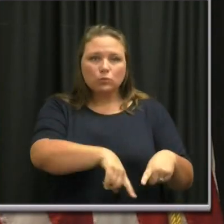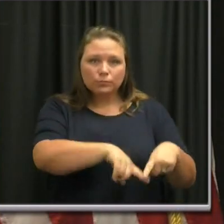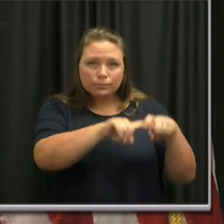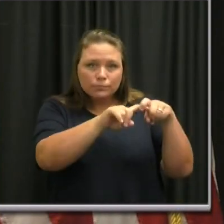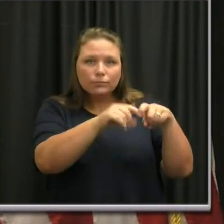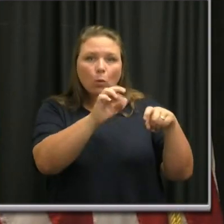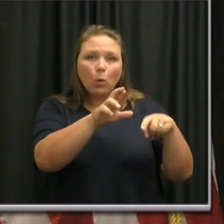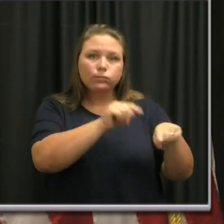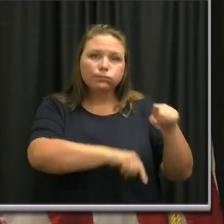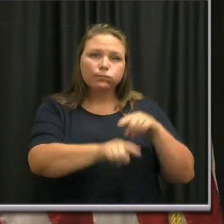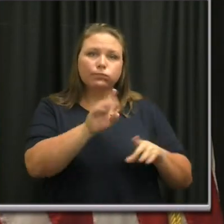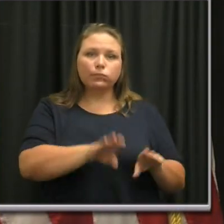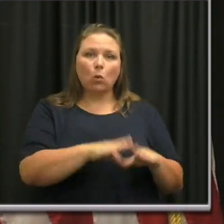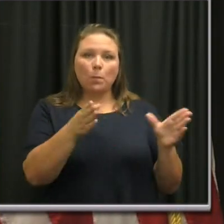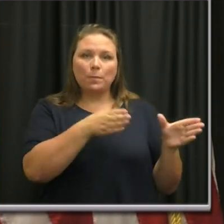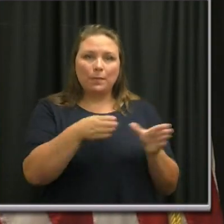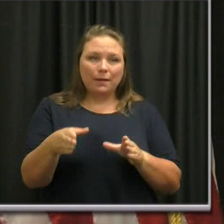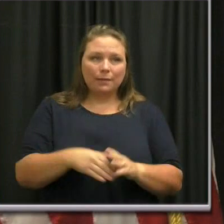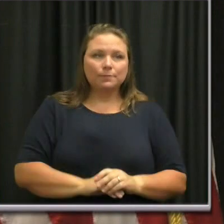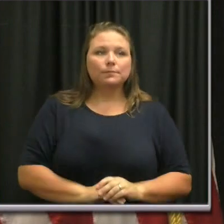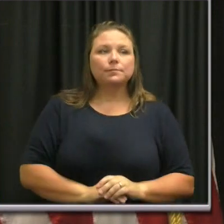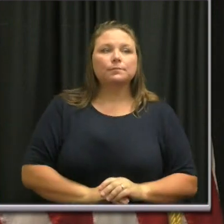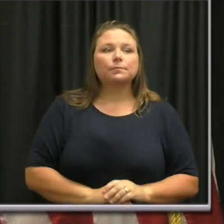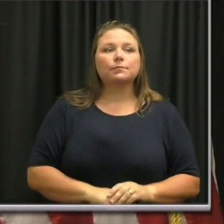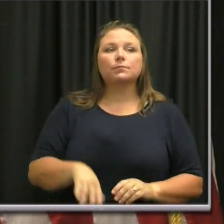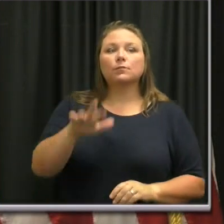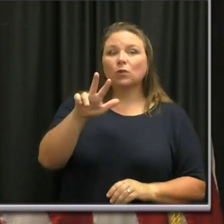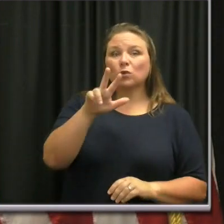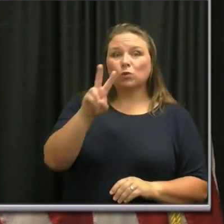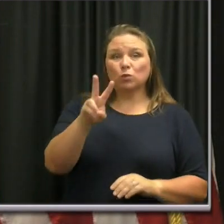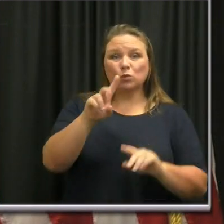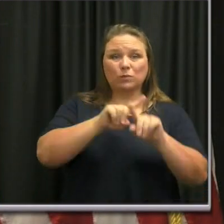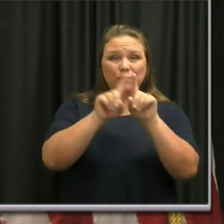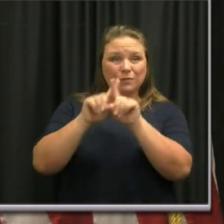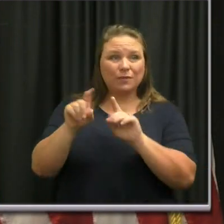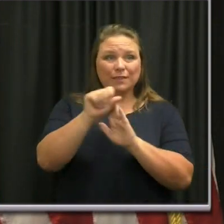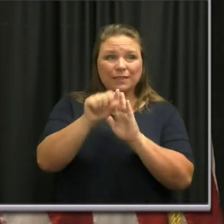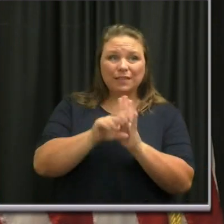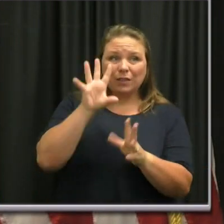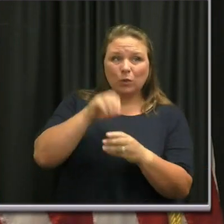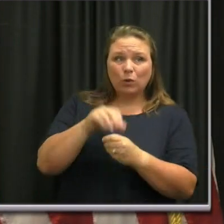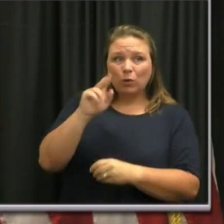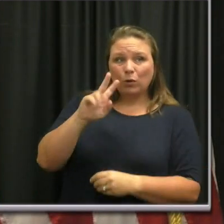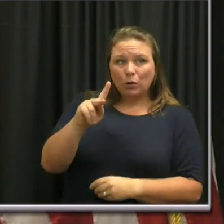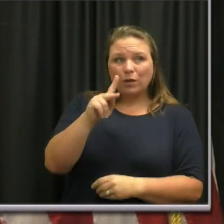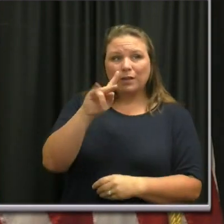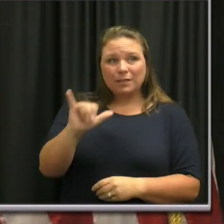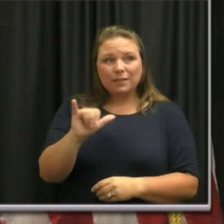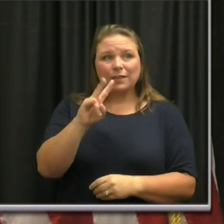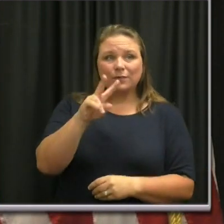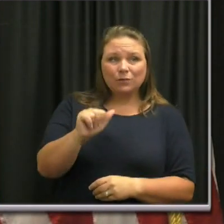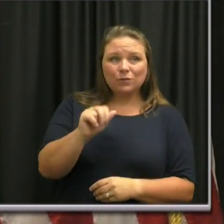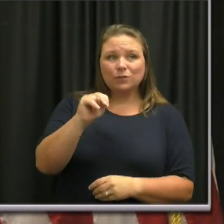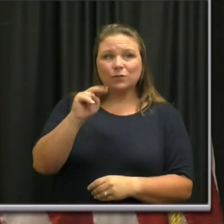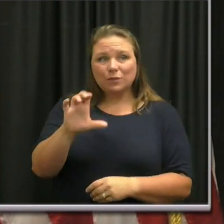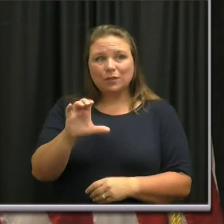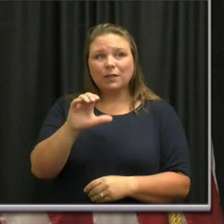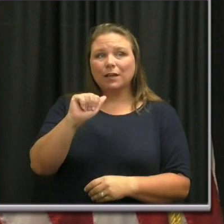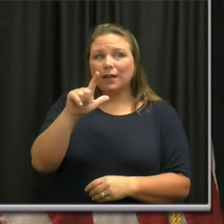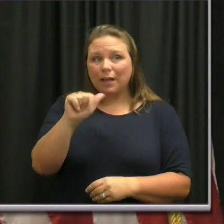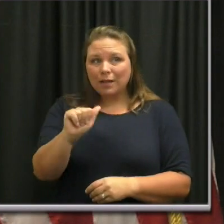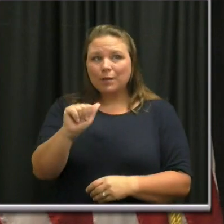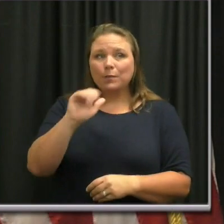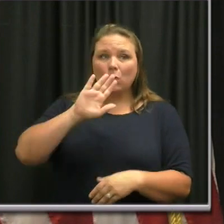reverse their reopening plans. And 32 states, including Arkansas, Kentucky, Virginia, North Carolina, and Alabama,